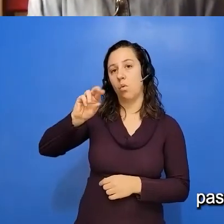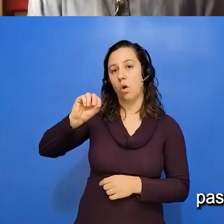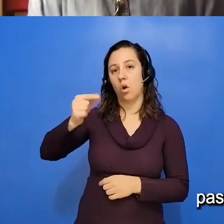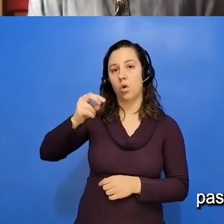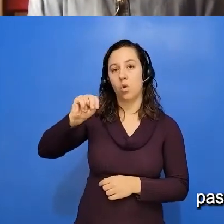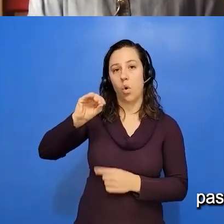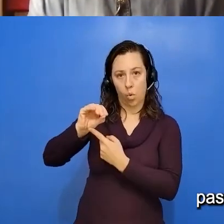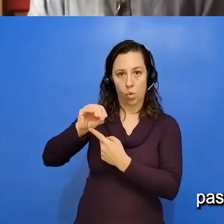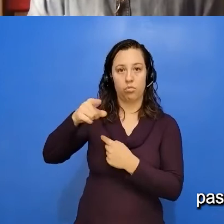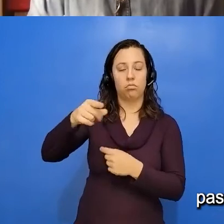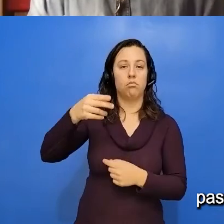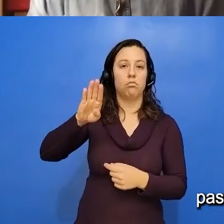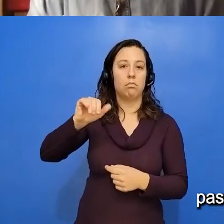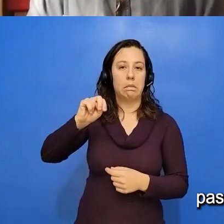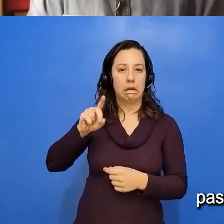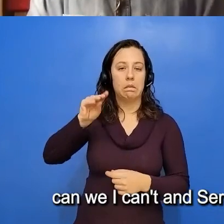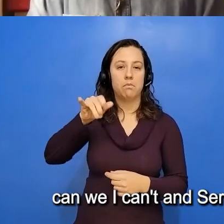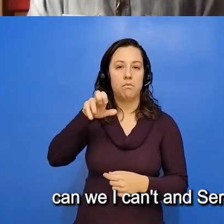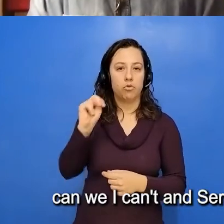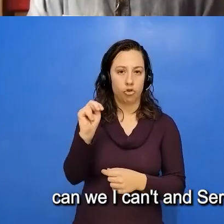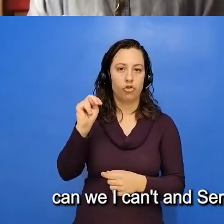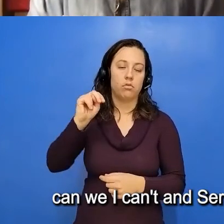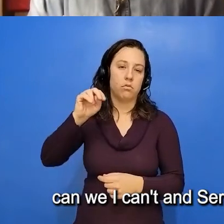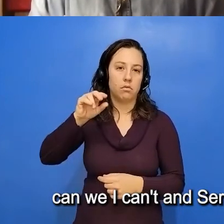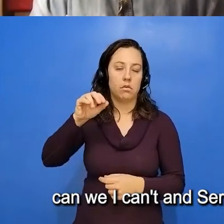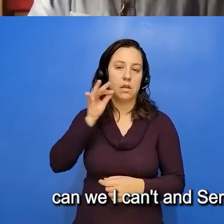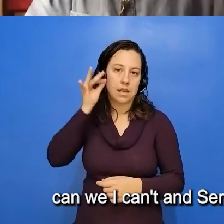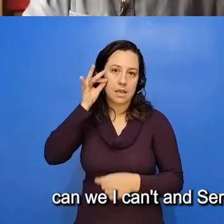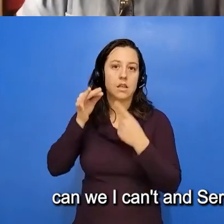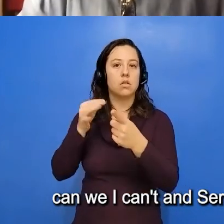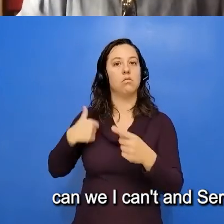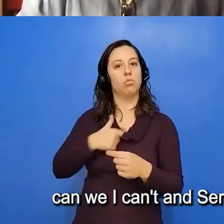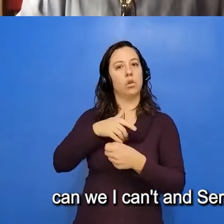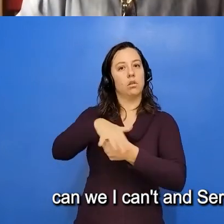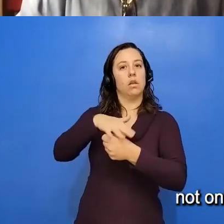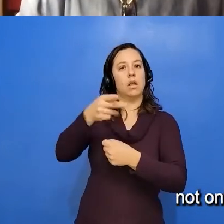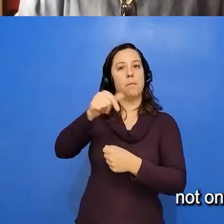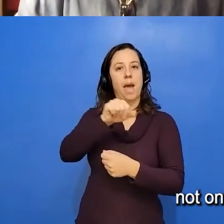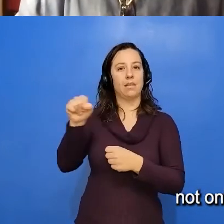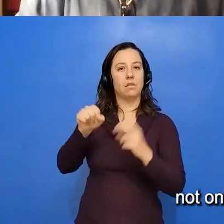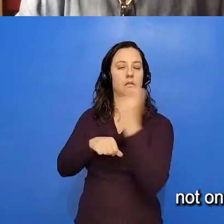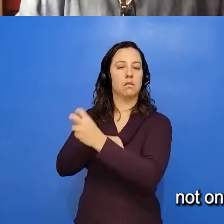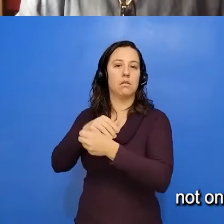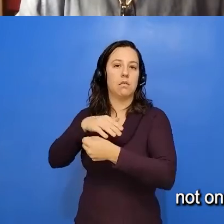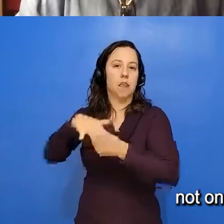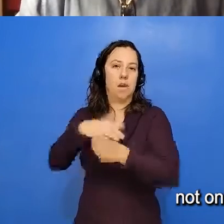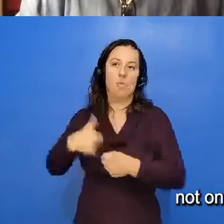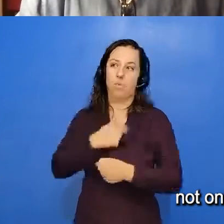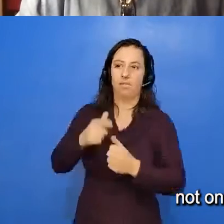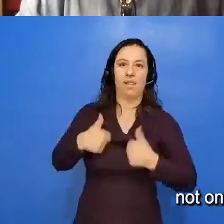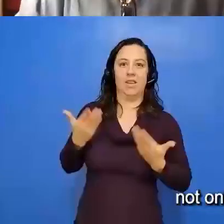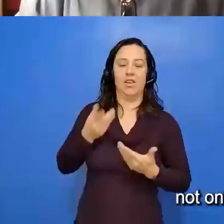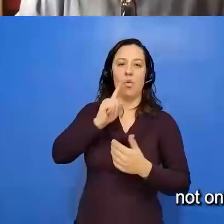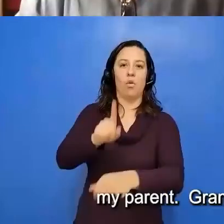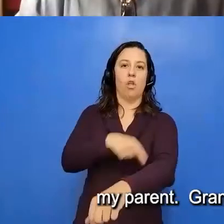are located in the Pass area. We're known as Pass Cahuilla and Serrano. We have been here for generations. Not only